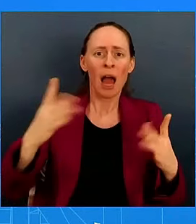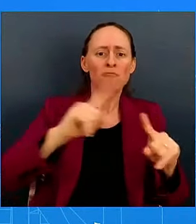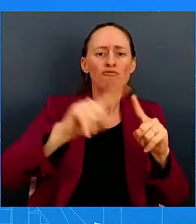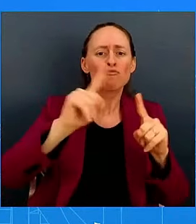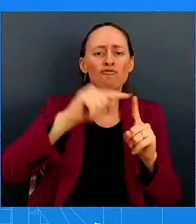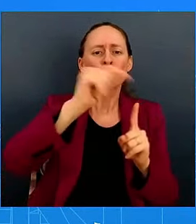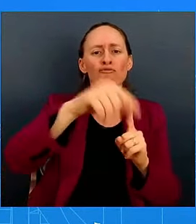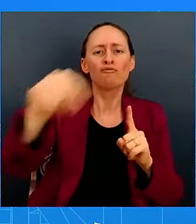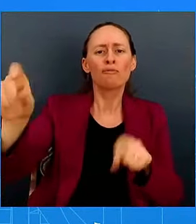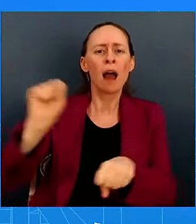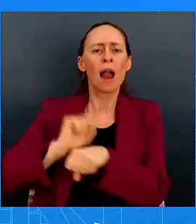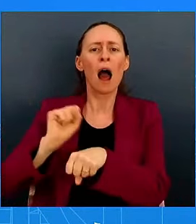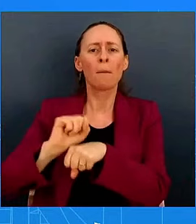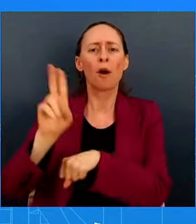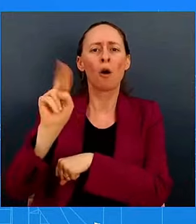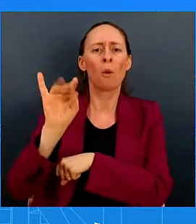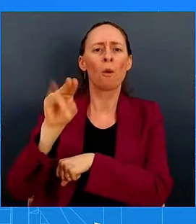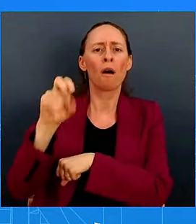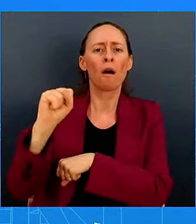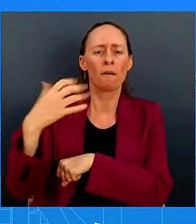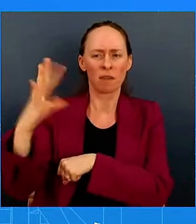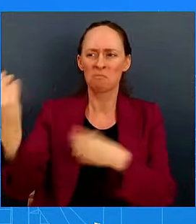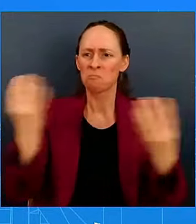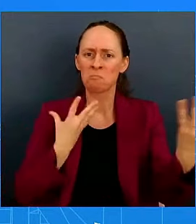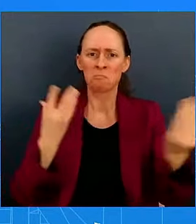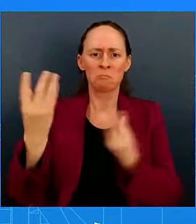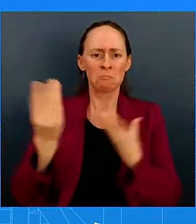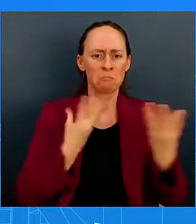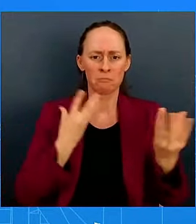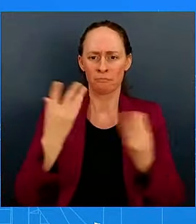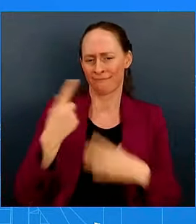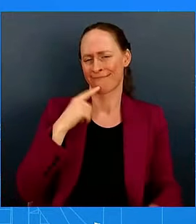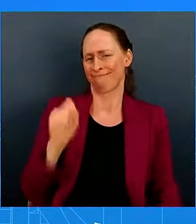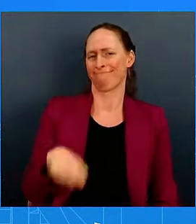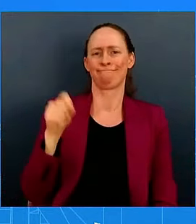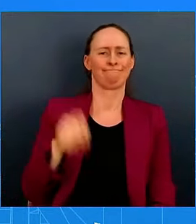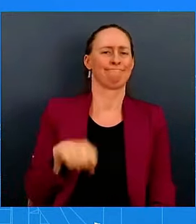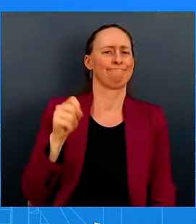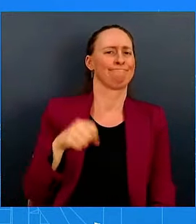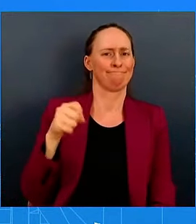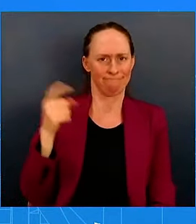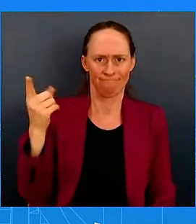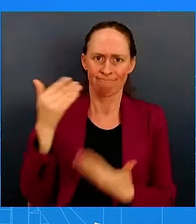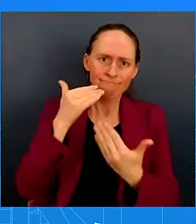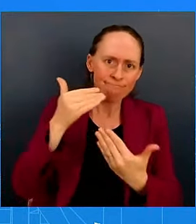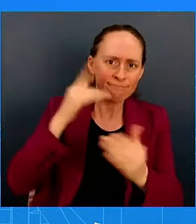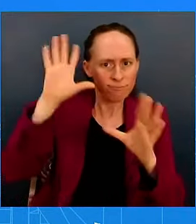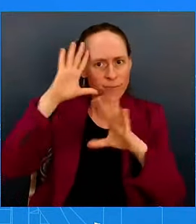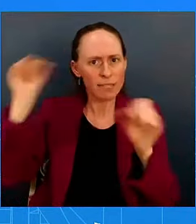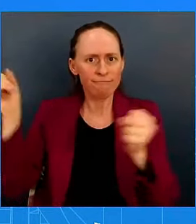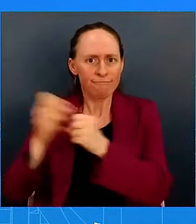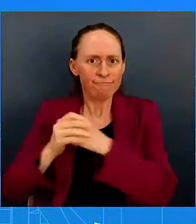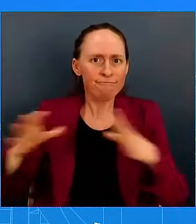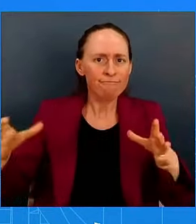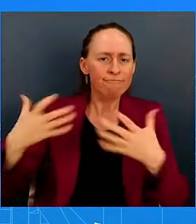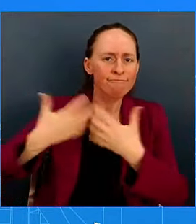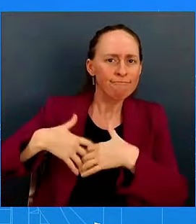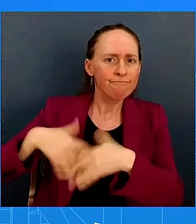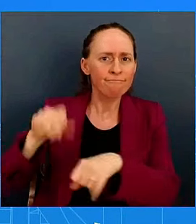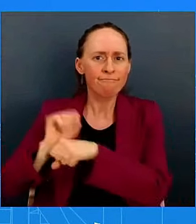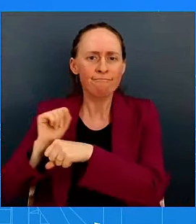been very clear about what this president has been able to do. Thinking about manufacturing jobs. You're thinking about building an economy that leaves nobody behind.